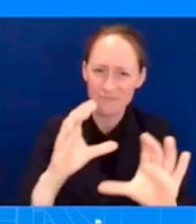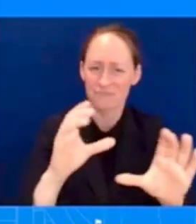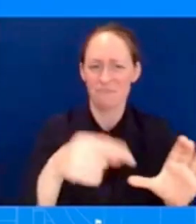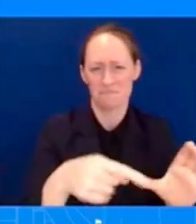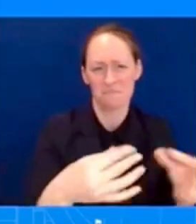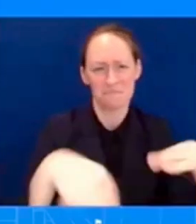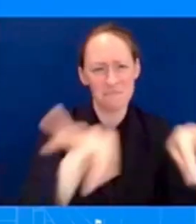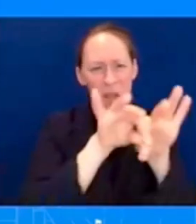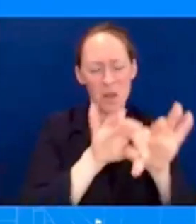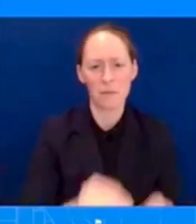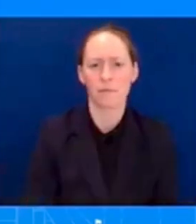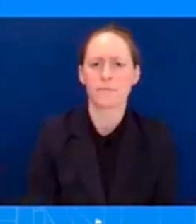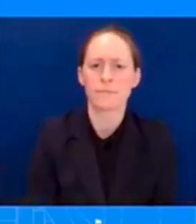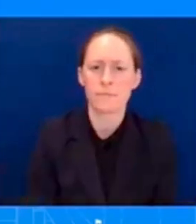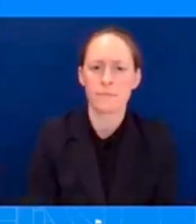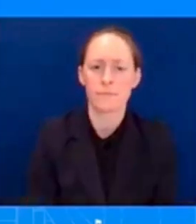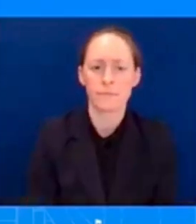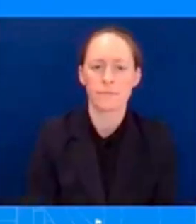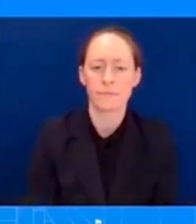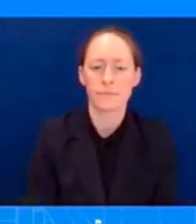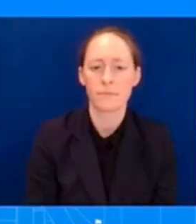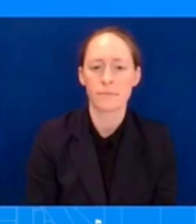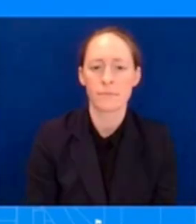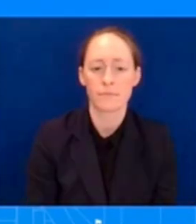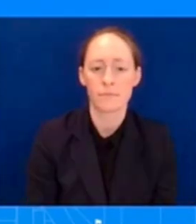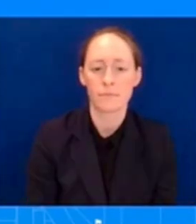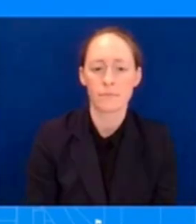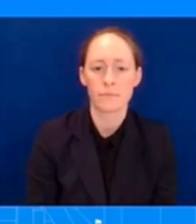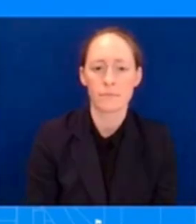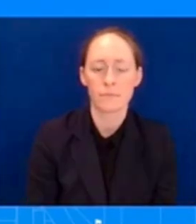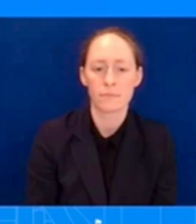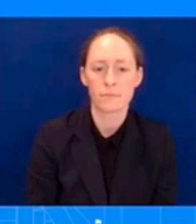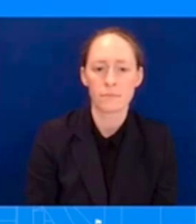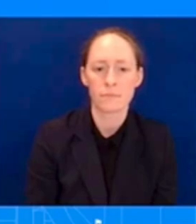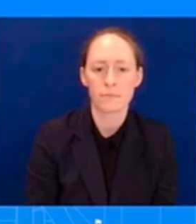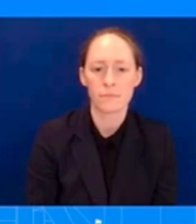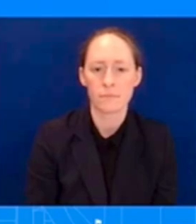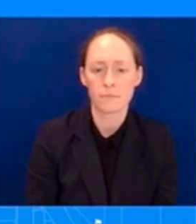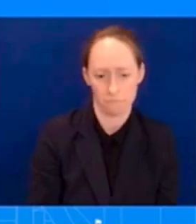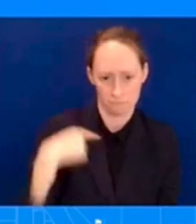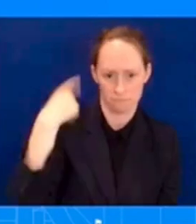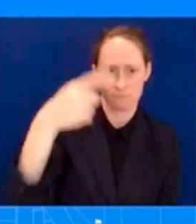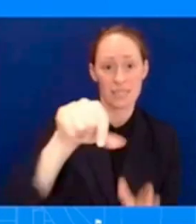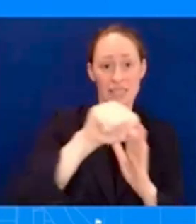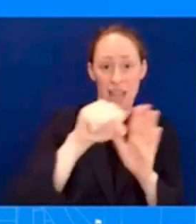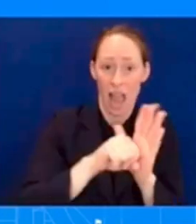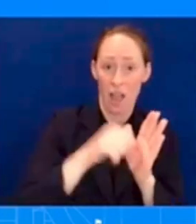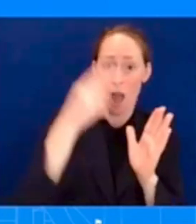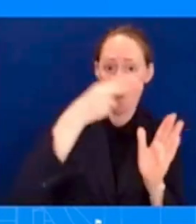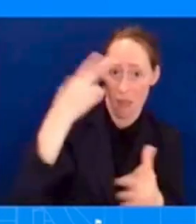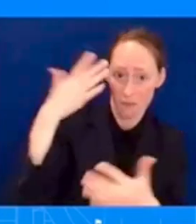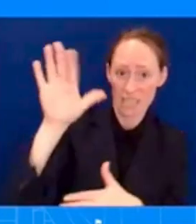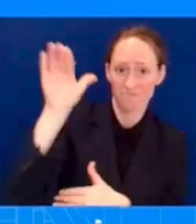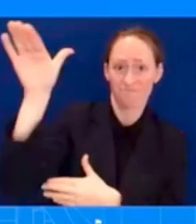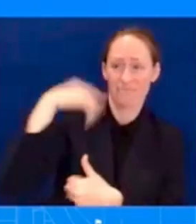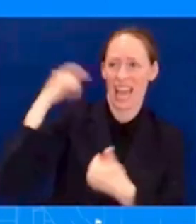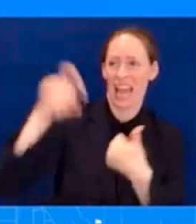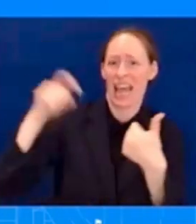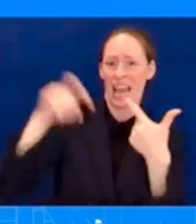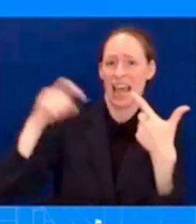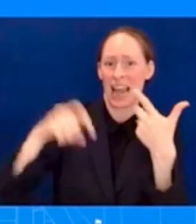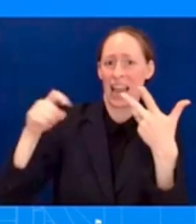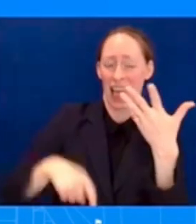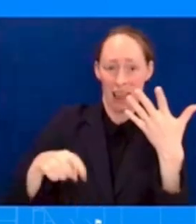state has made so far for assistance and are there any delays that you are aware of right now given obviously the unique challenges of hawaii's